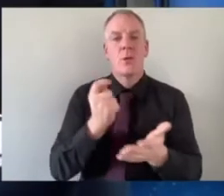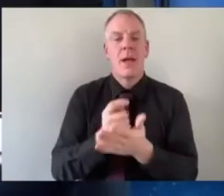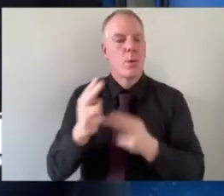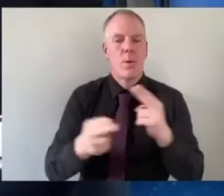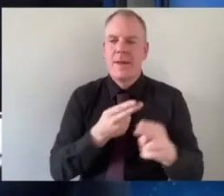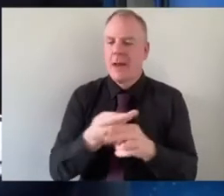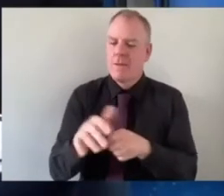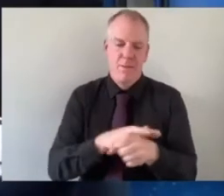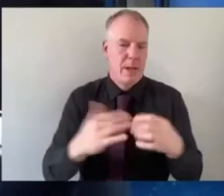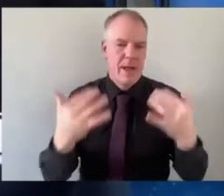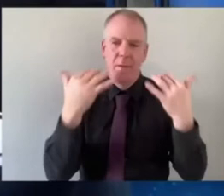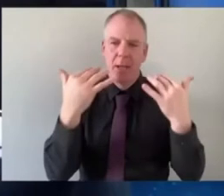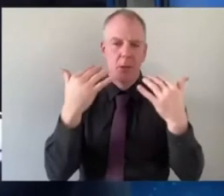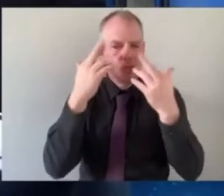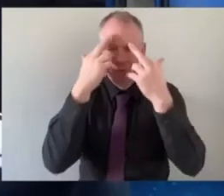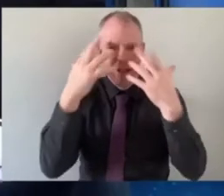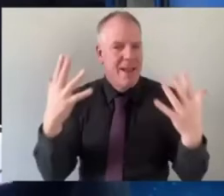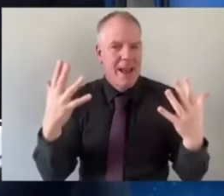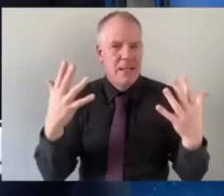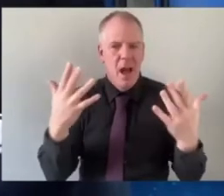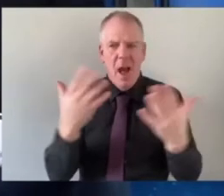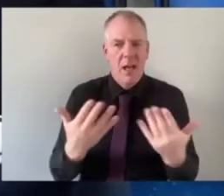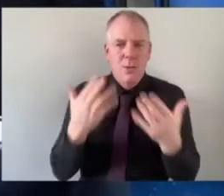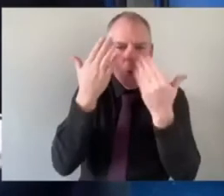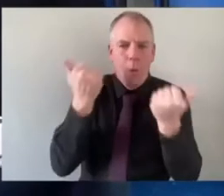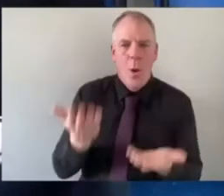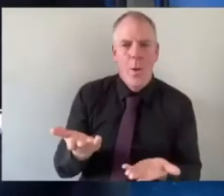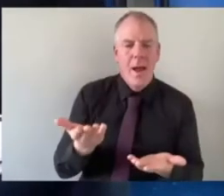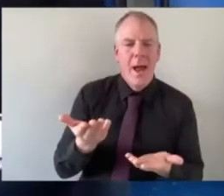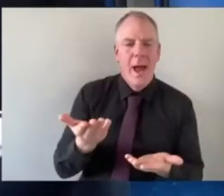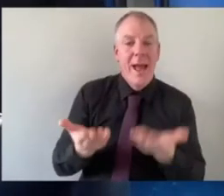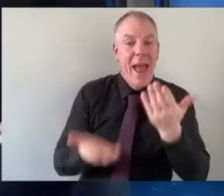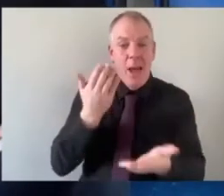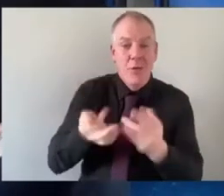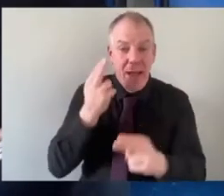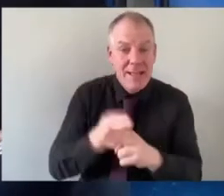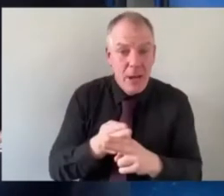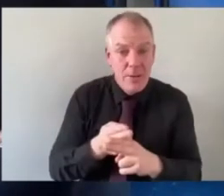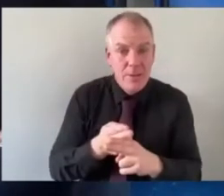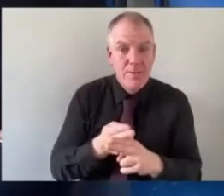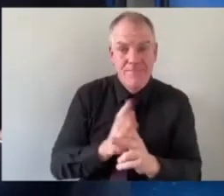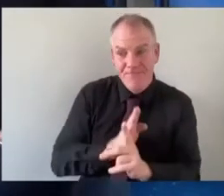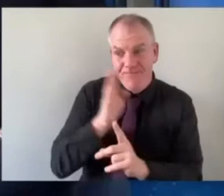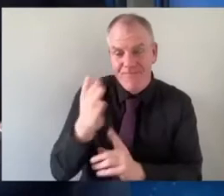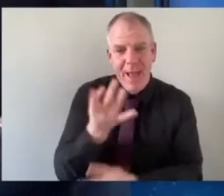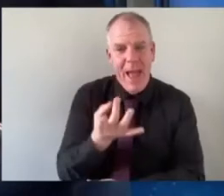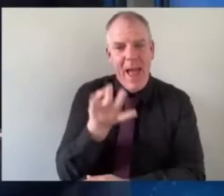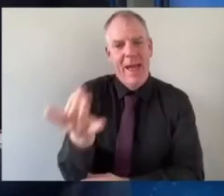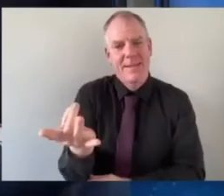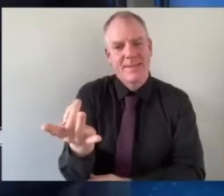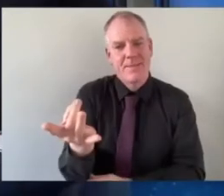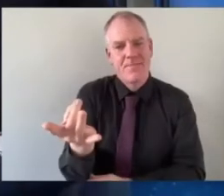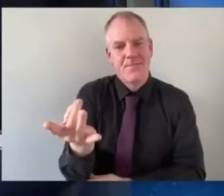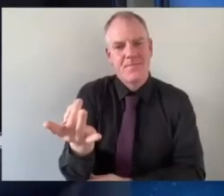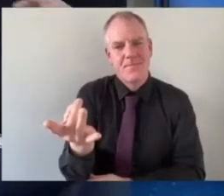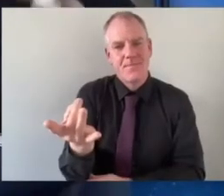sometimes not realizing there's a lot we don't know and the only way really to properly find out is to go out and ask and to